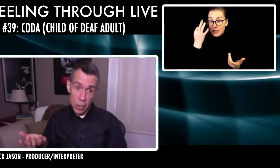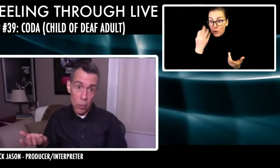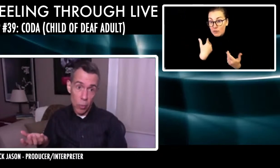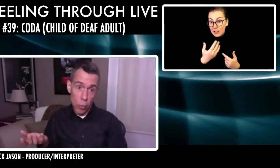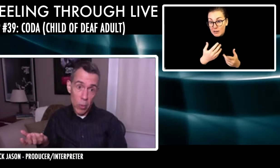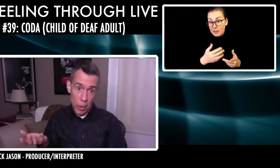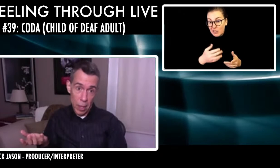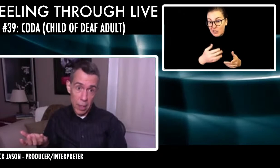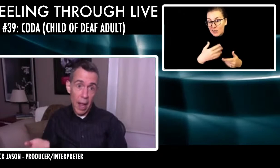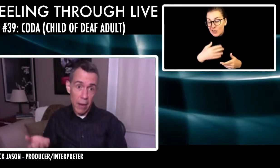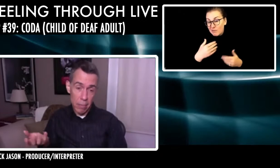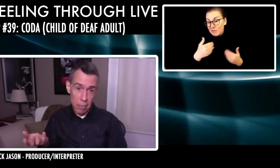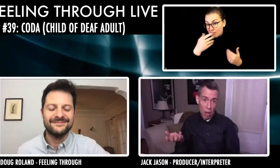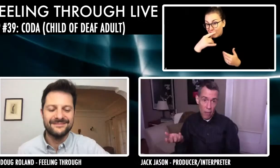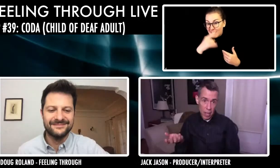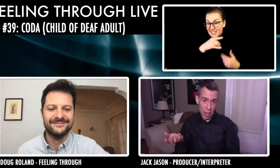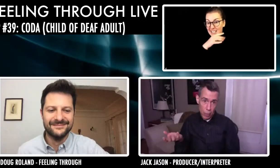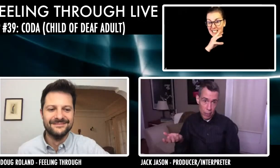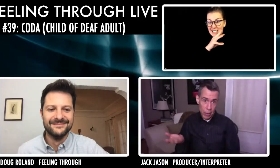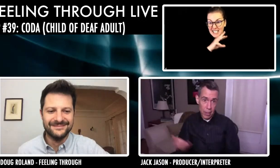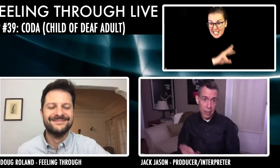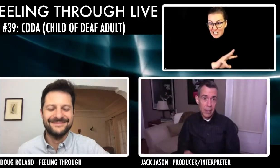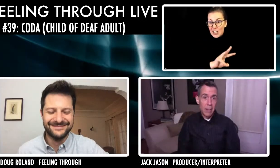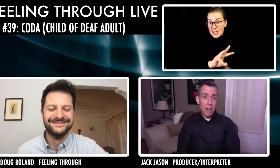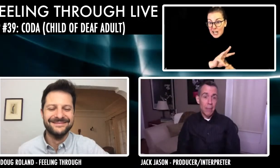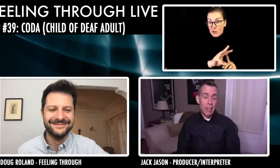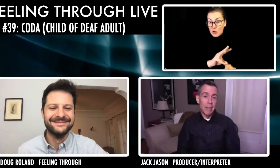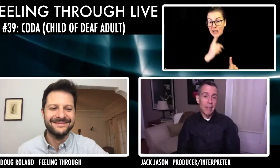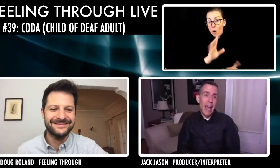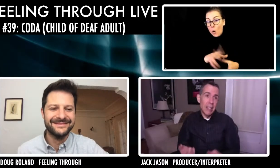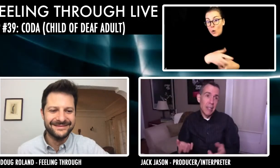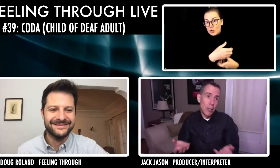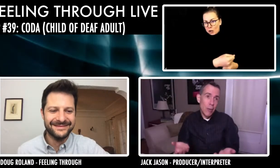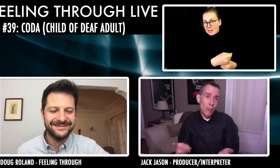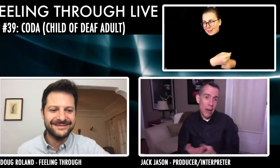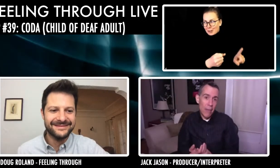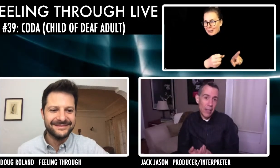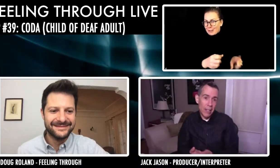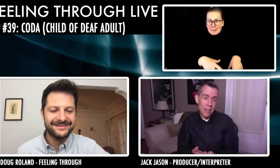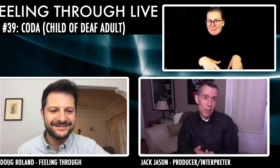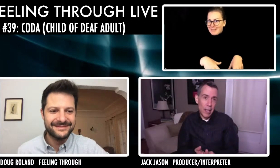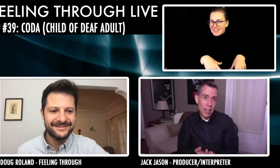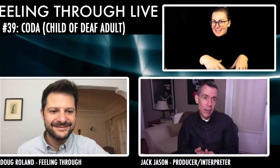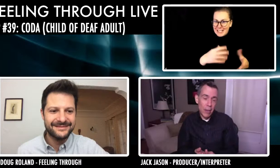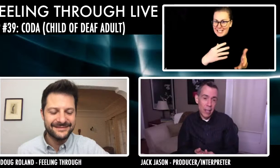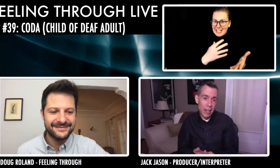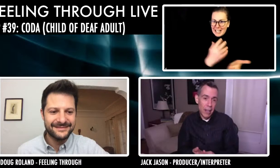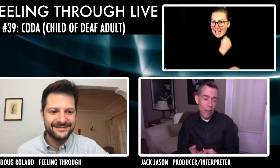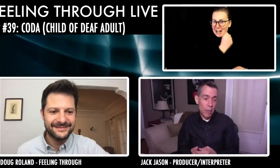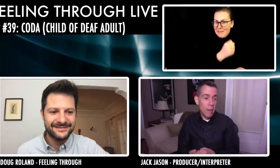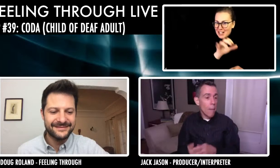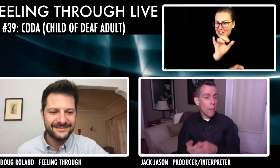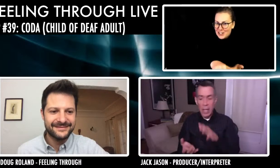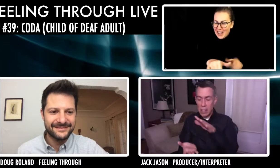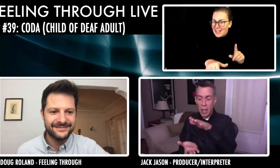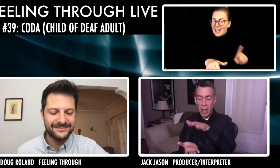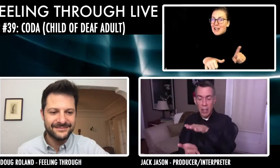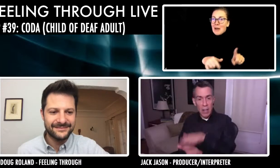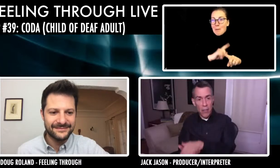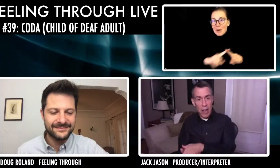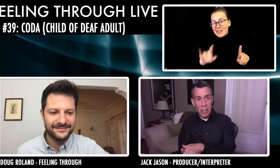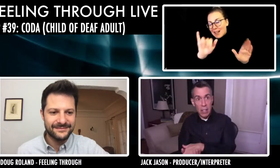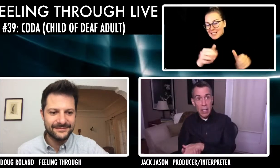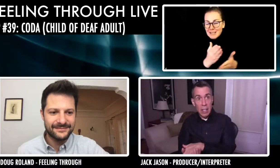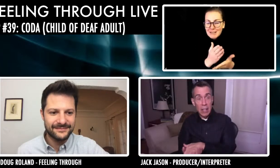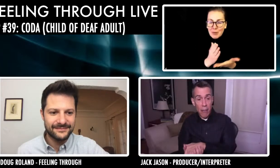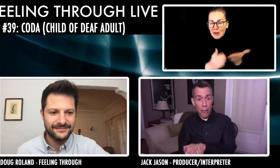a six year old will run with it. And I oftentimes ran with it, but that's the humor and having it, you know, being a hearing kid in a deaf family. But yes, I